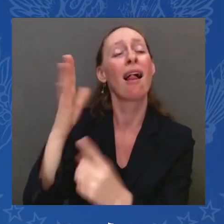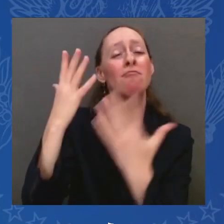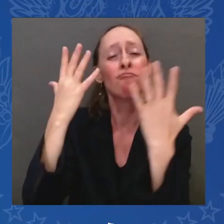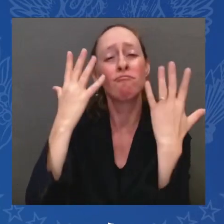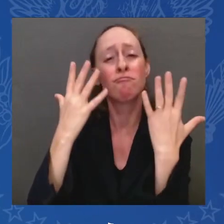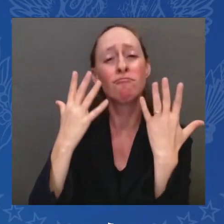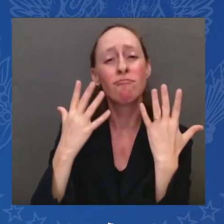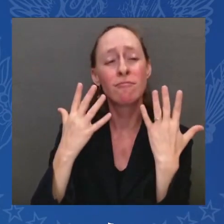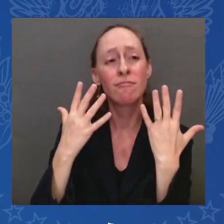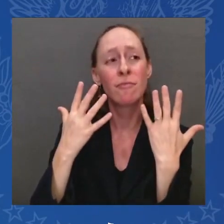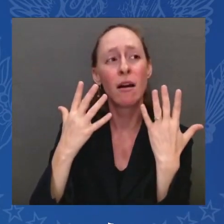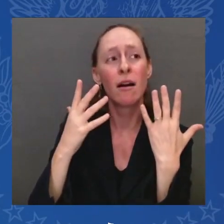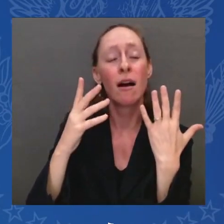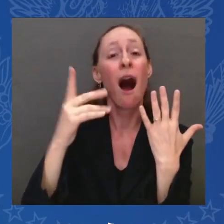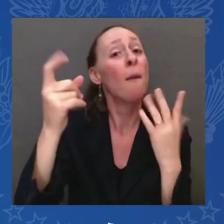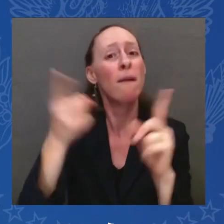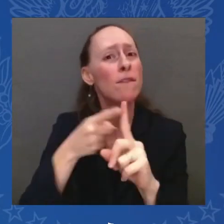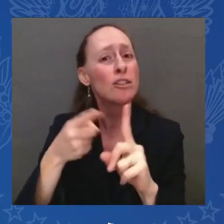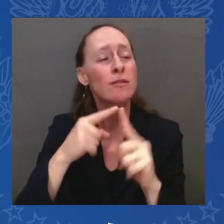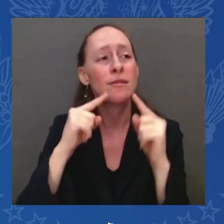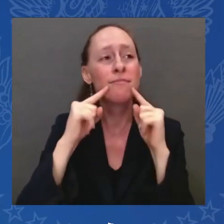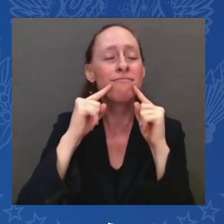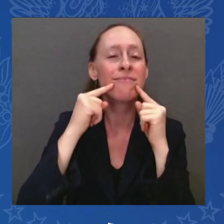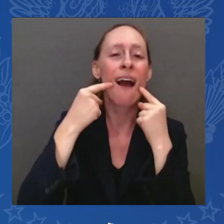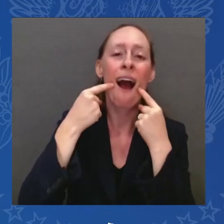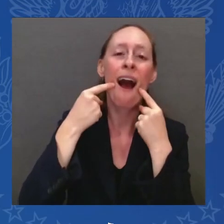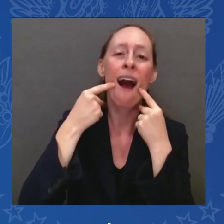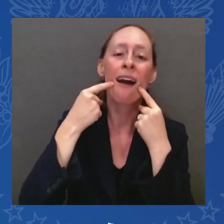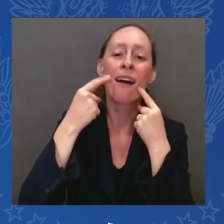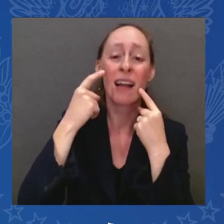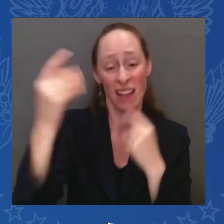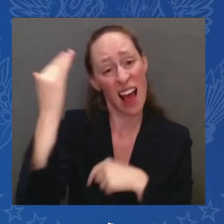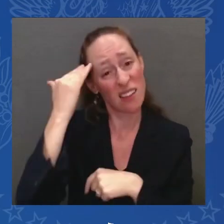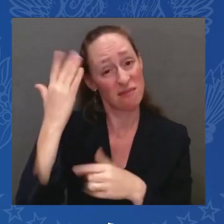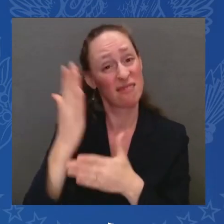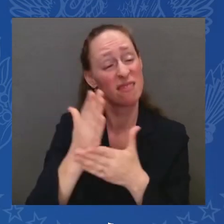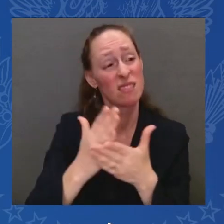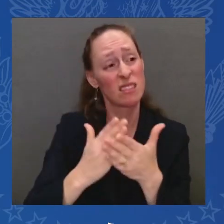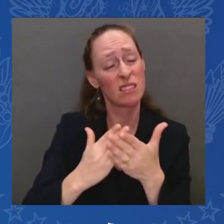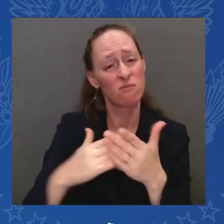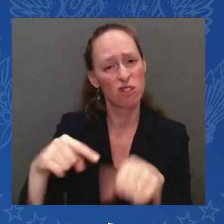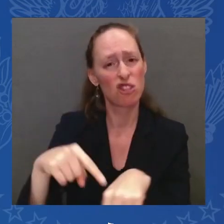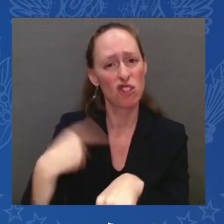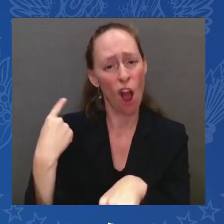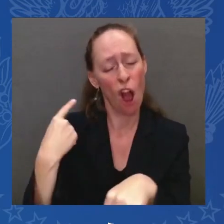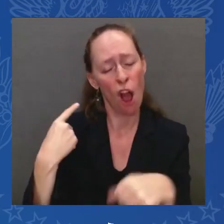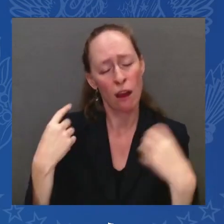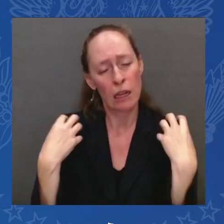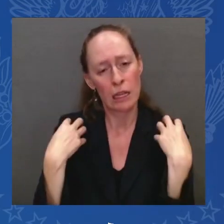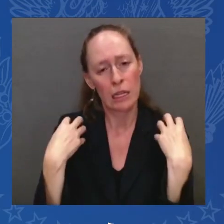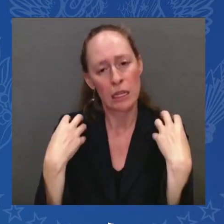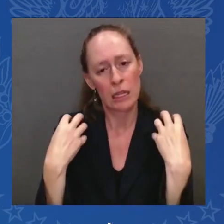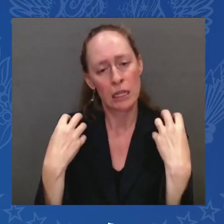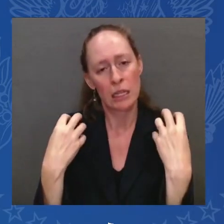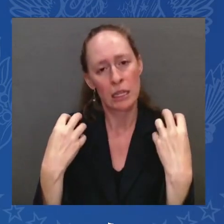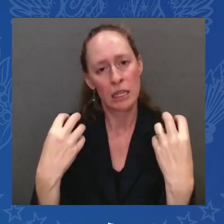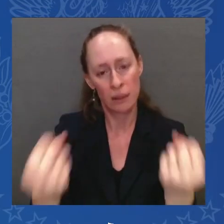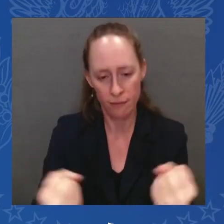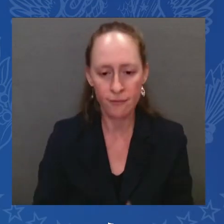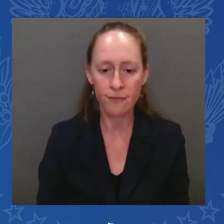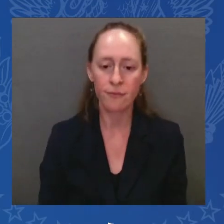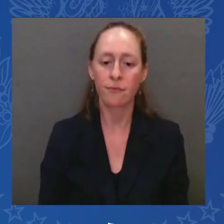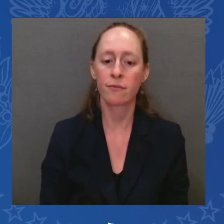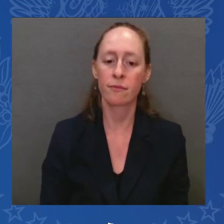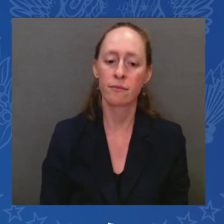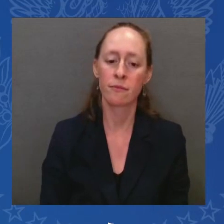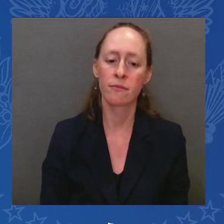sometimes. And when it's born out of something that has been anything from a mistake to a vicious, vicious